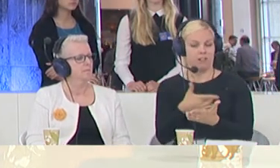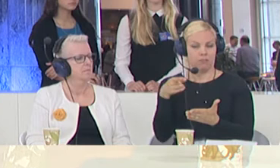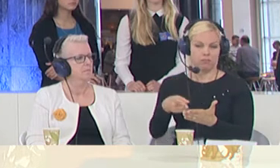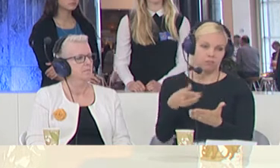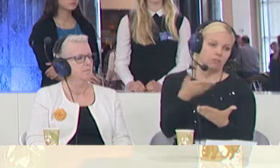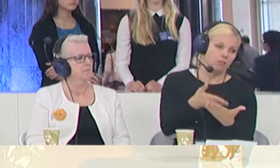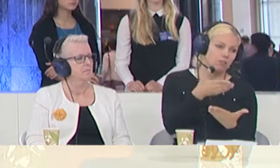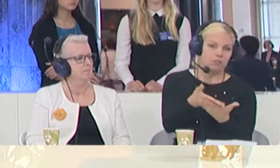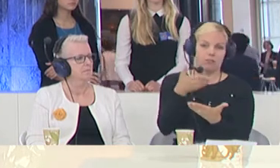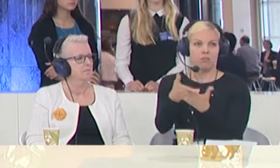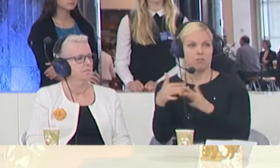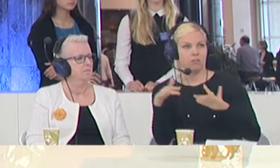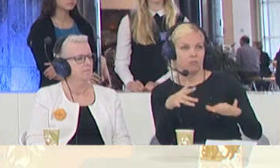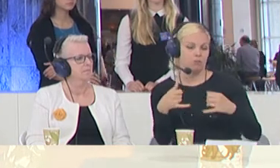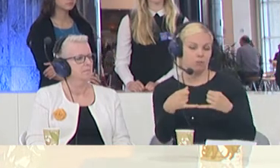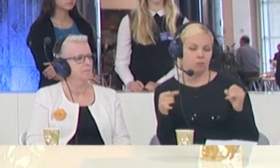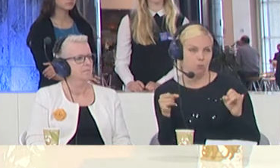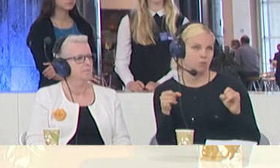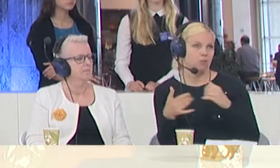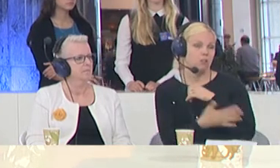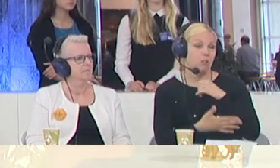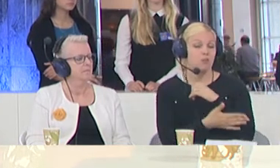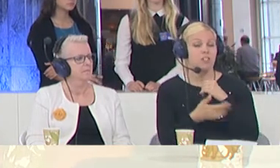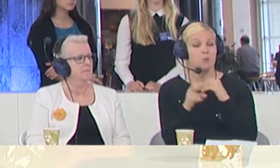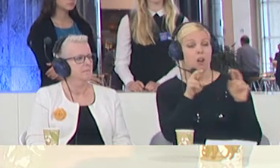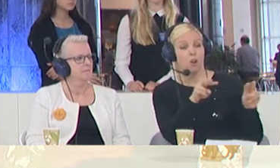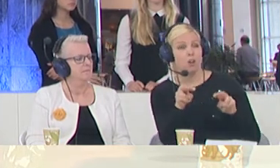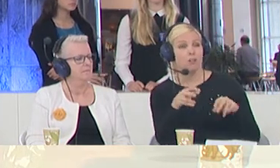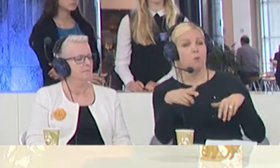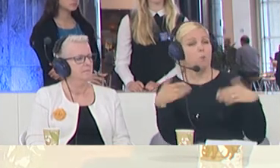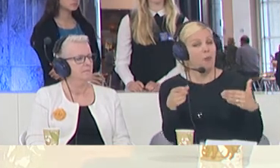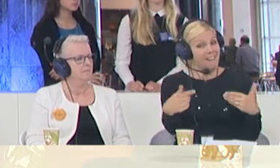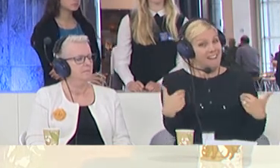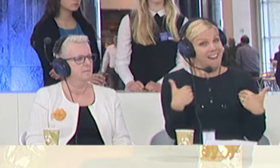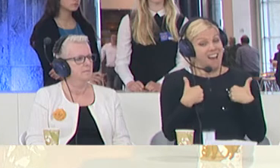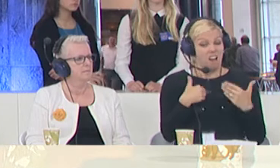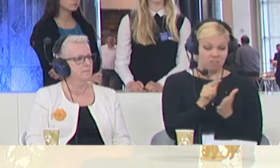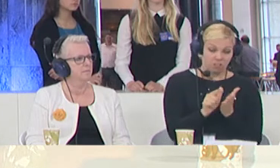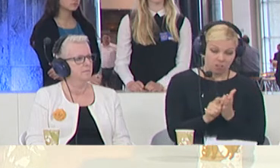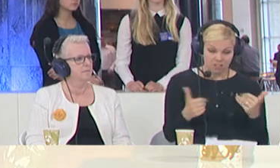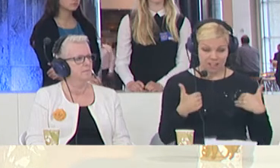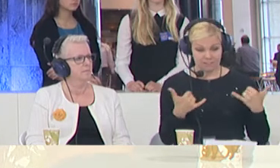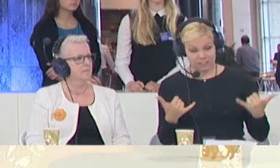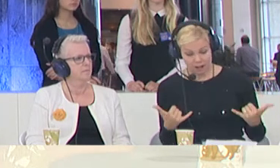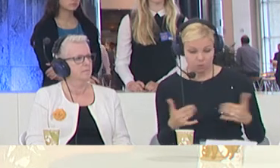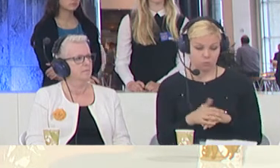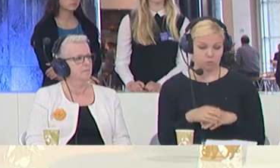They're looking at what they have at hand with the legislation. And what they have is the temporary